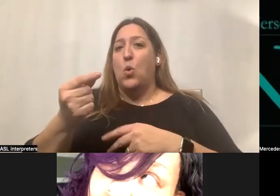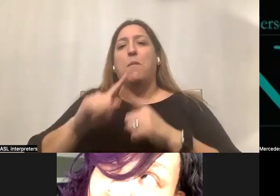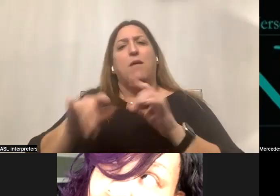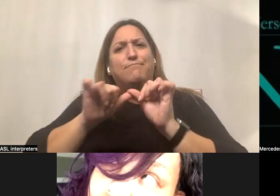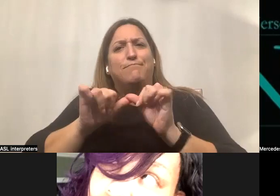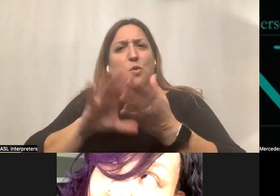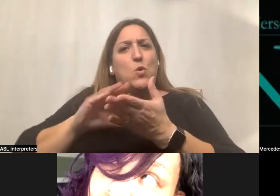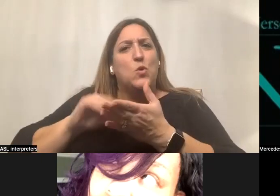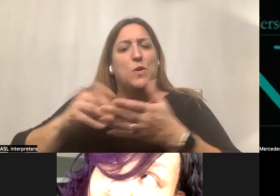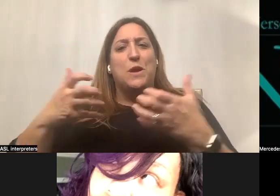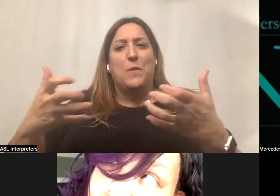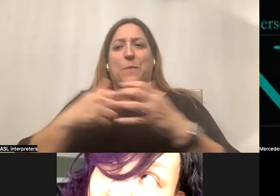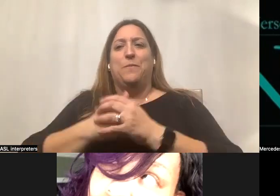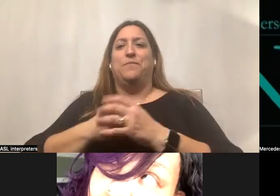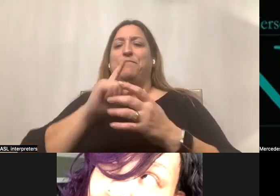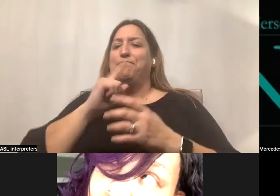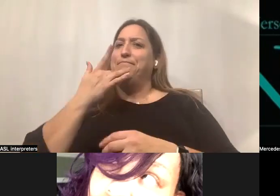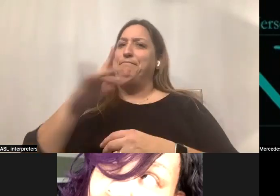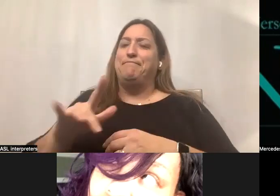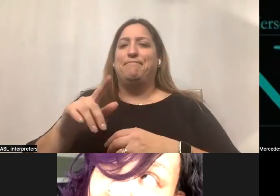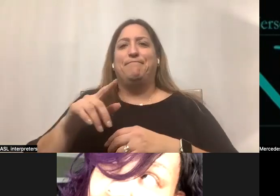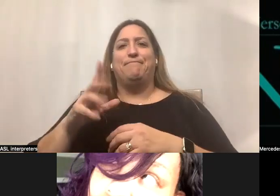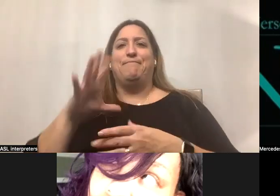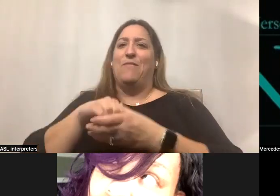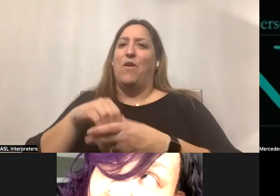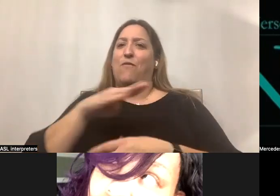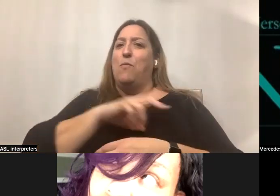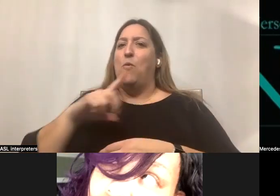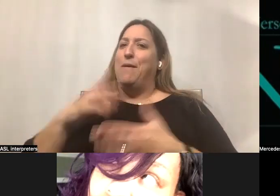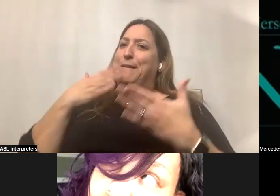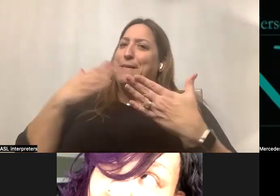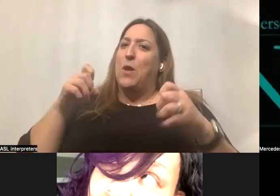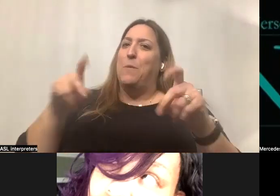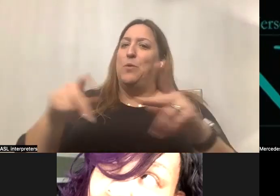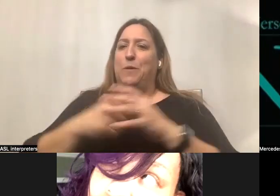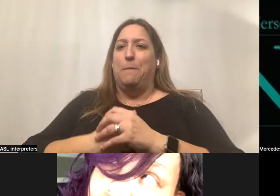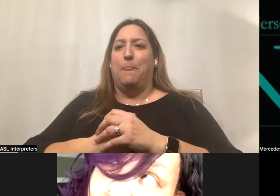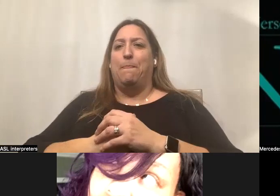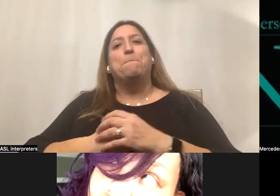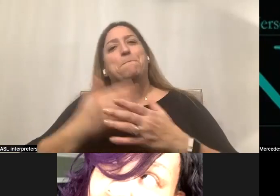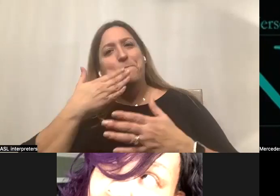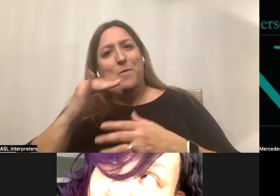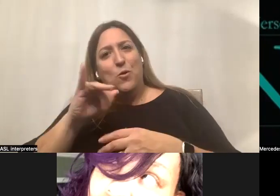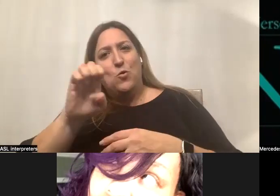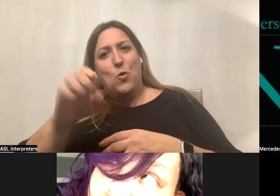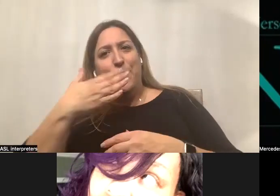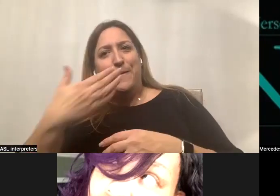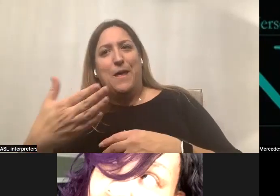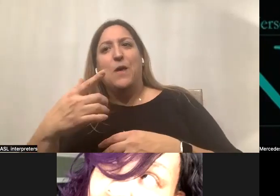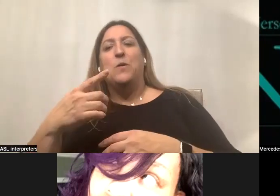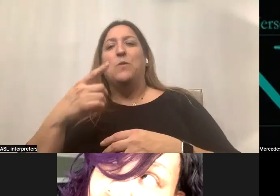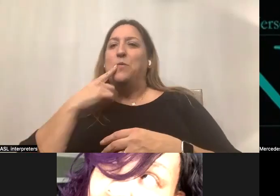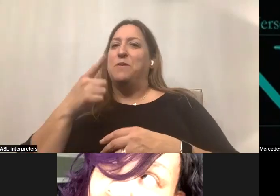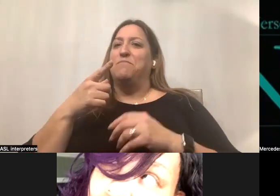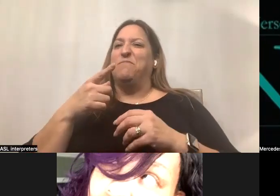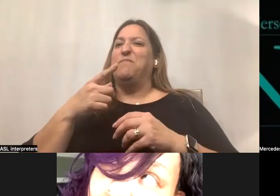I'm really privileged to be on the board. I thank you for the opportunity. Well, thanks, Joe. And we're going to clone you at